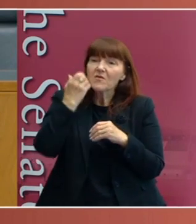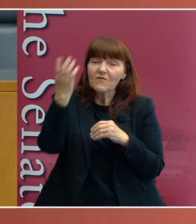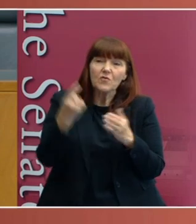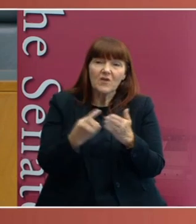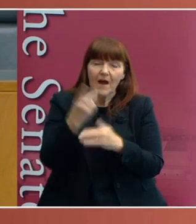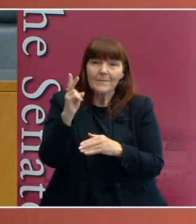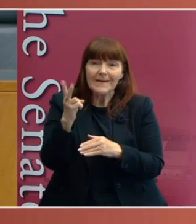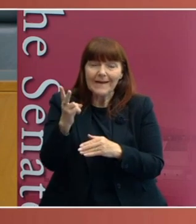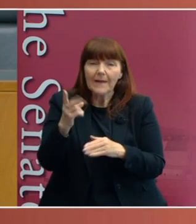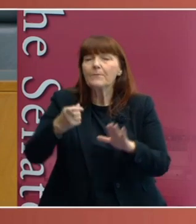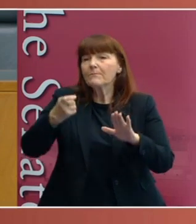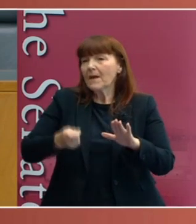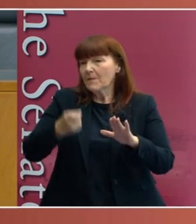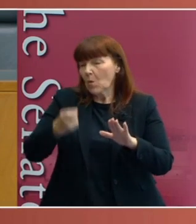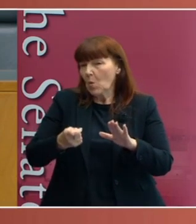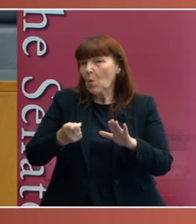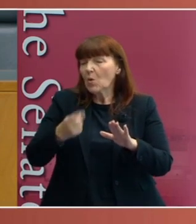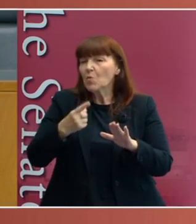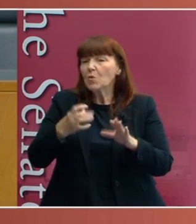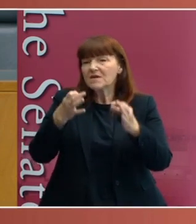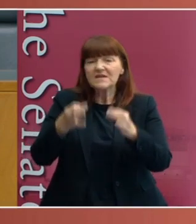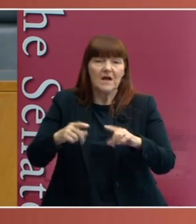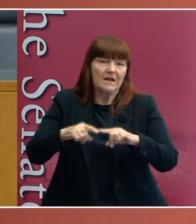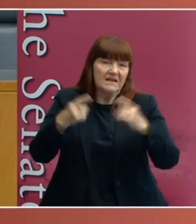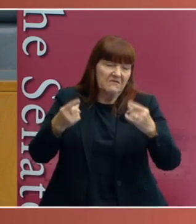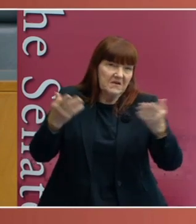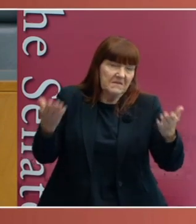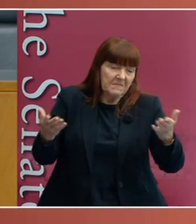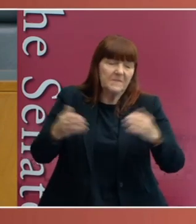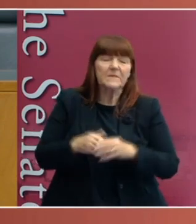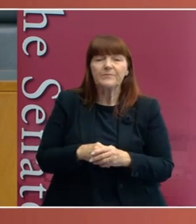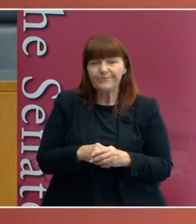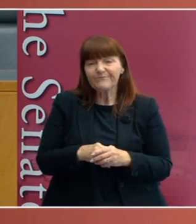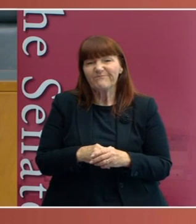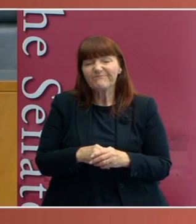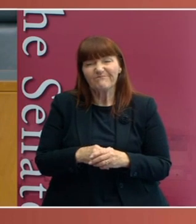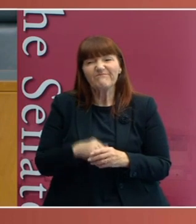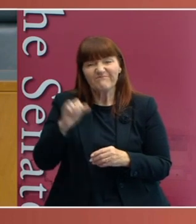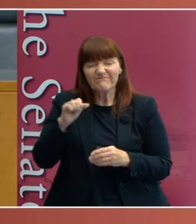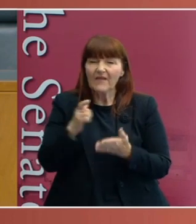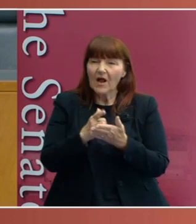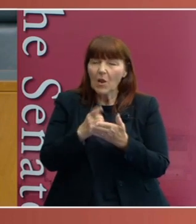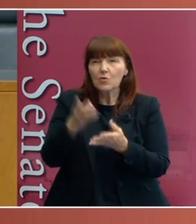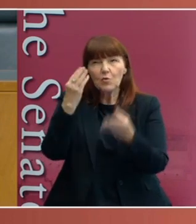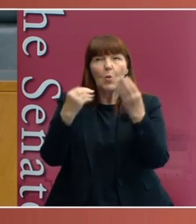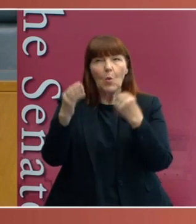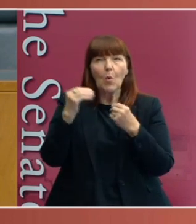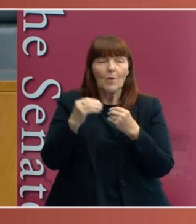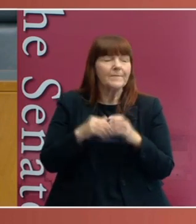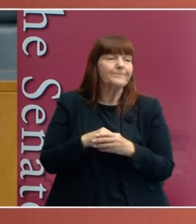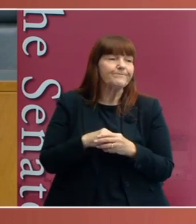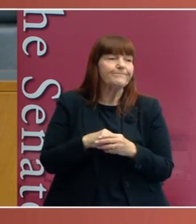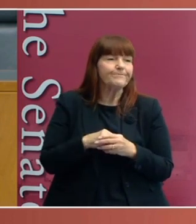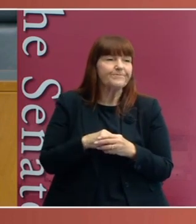the court were presented with these things in a different way. So, yeah, I think there is still a lot to learn. But, you in